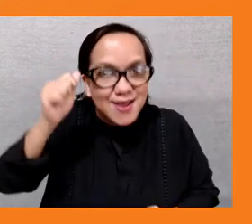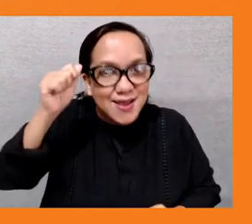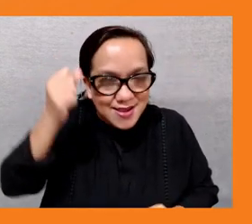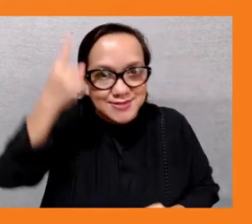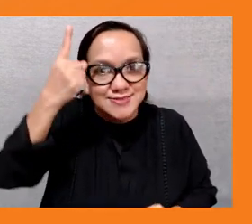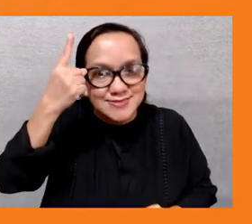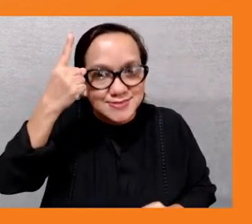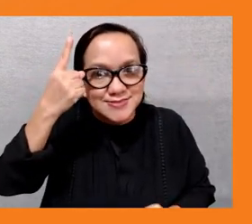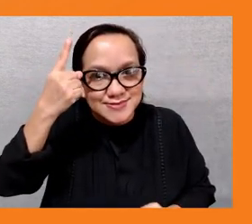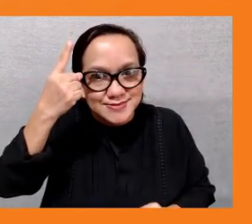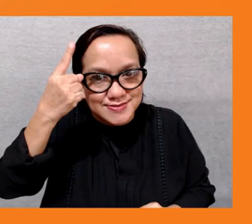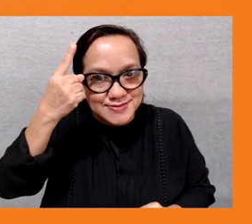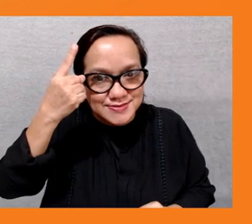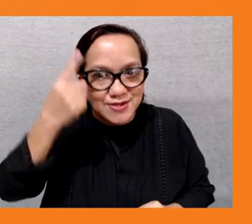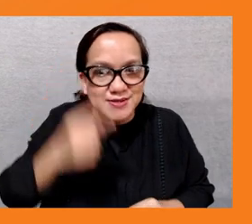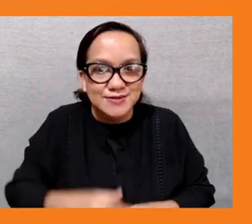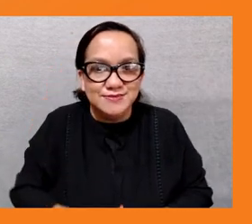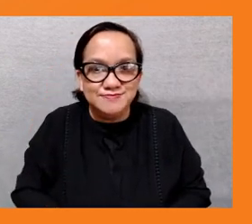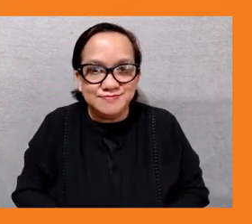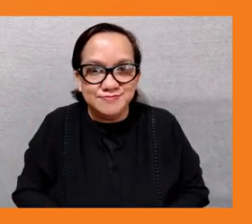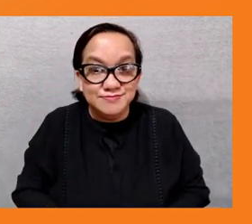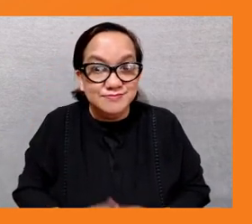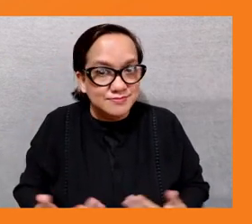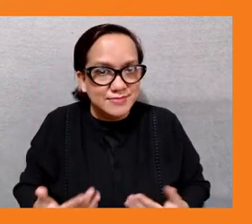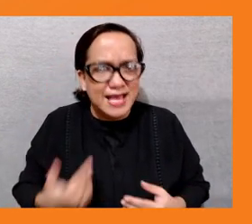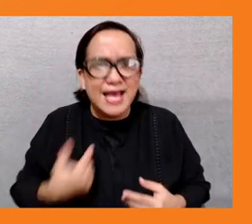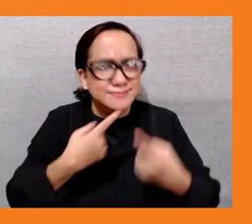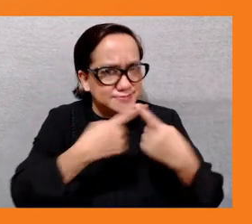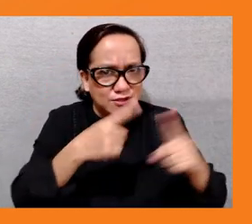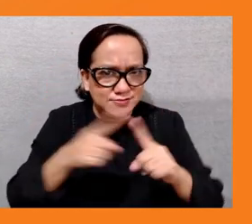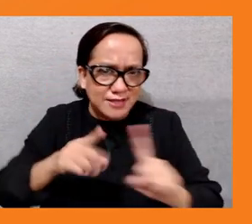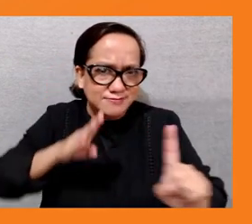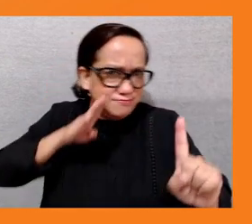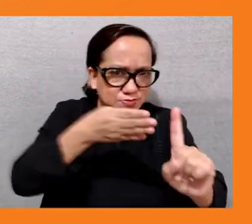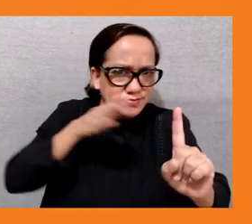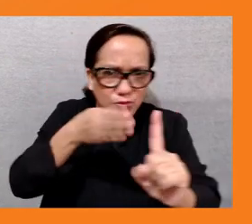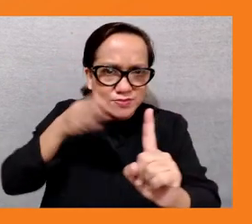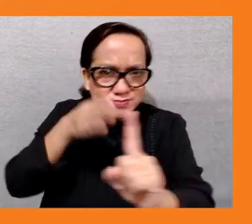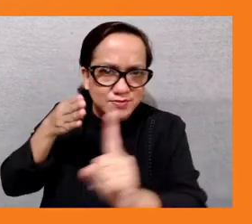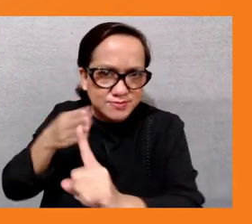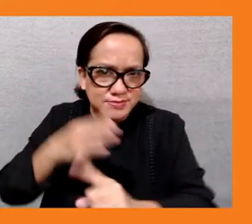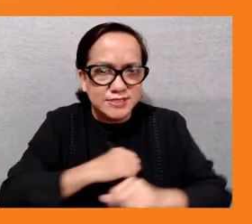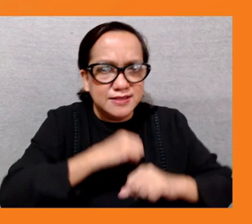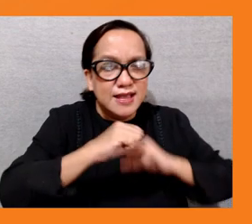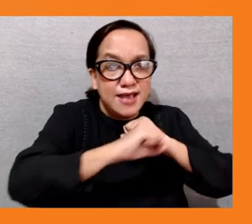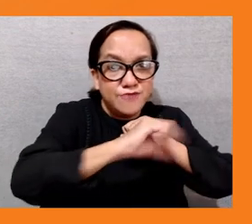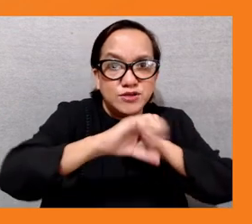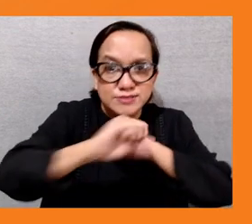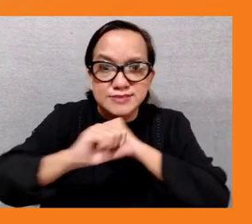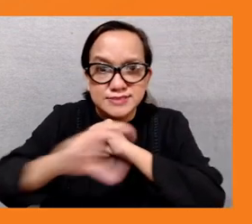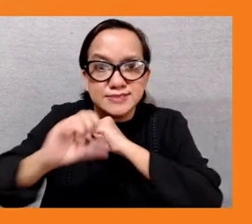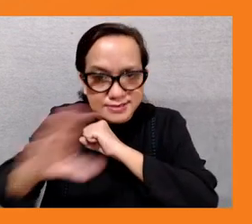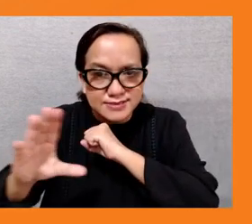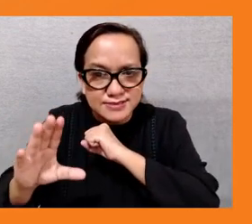to ensure their success and sustainability so that they do not inadvertently reinforce existing inequalities